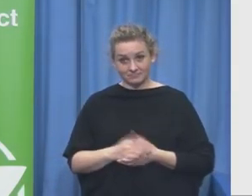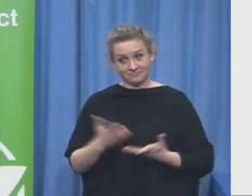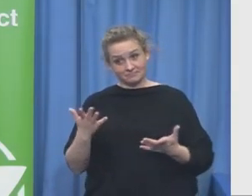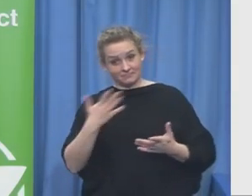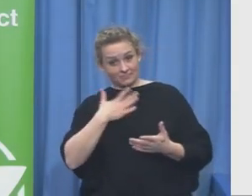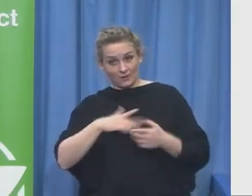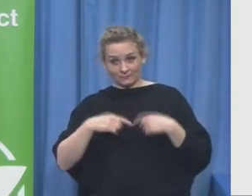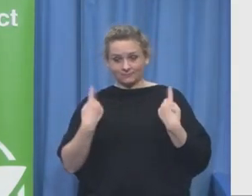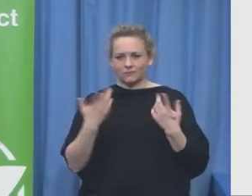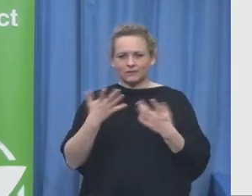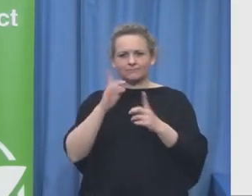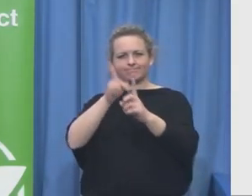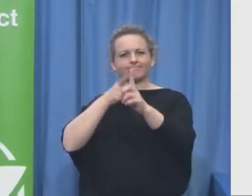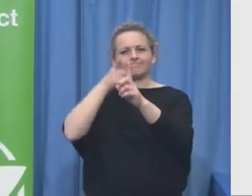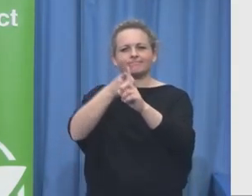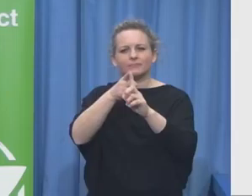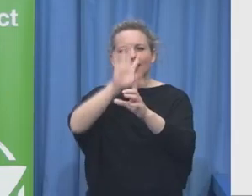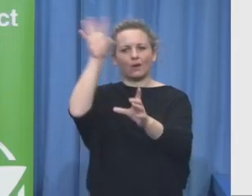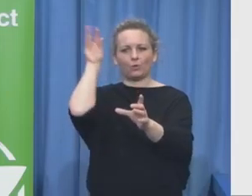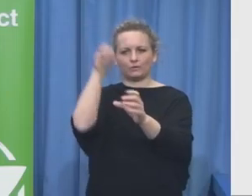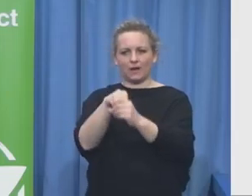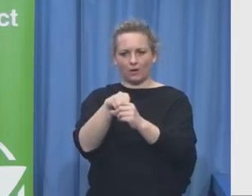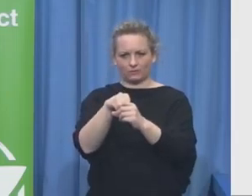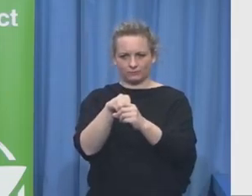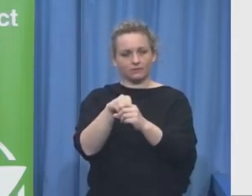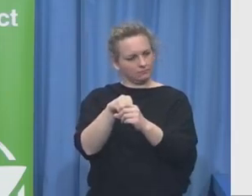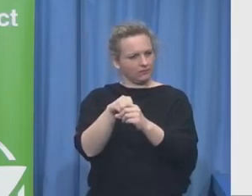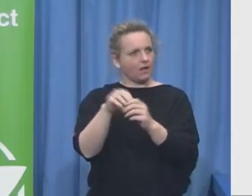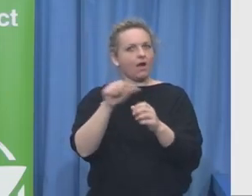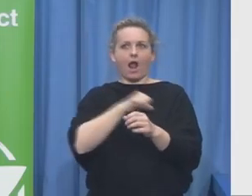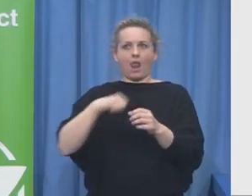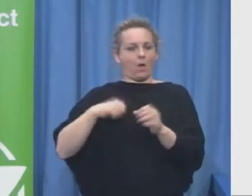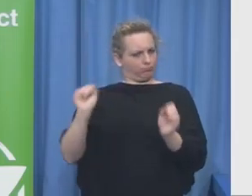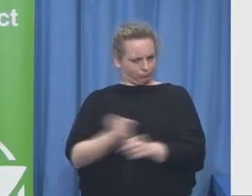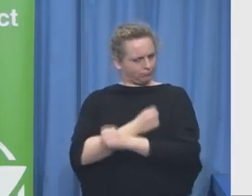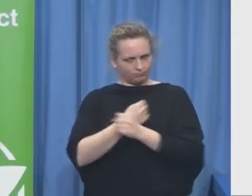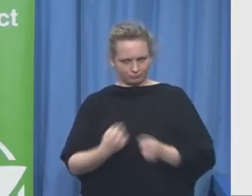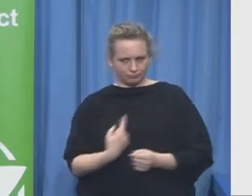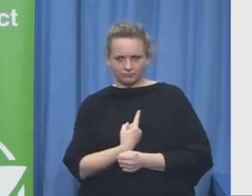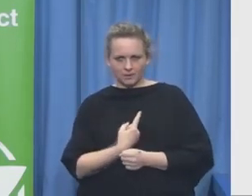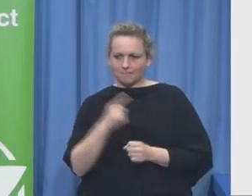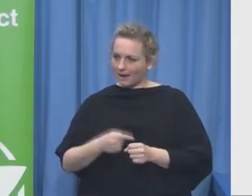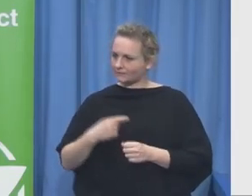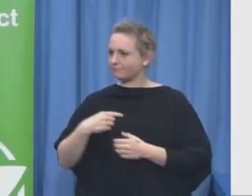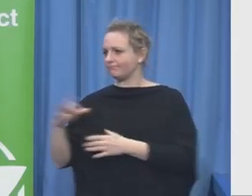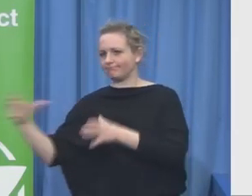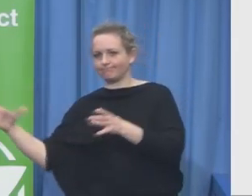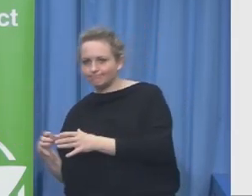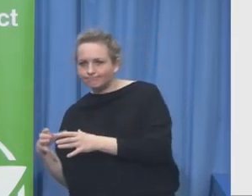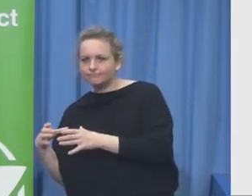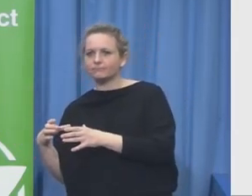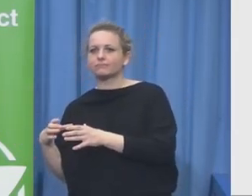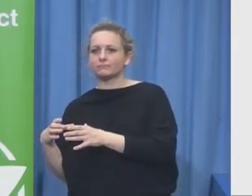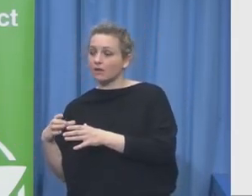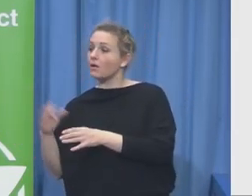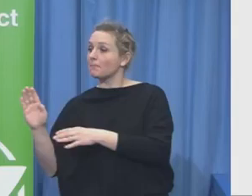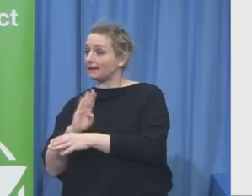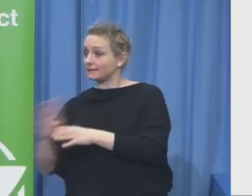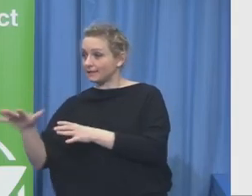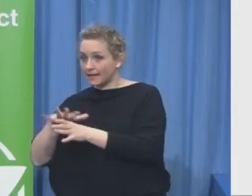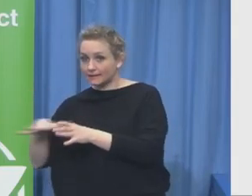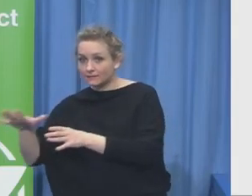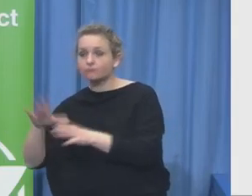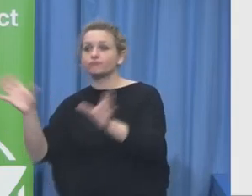we all know some of us from the business world some from the non-profit some from the government it's not simple it takes a